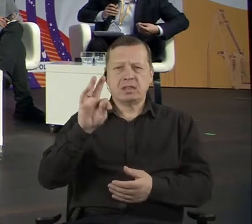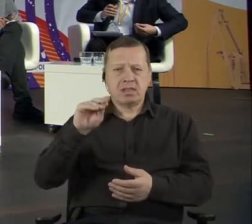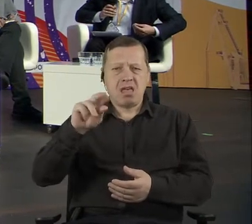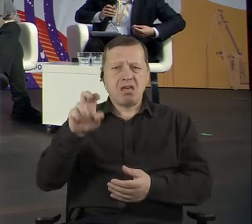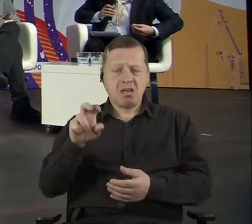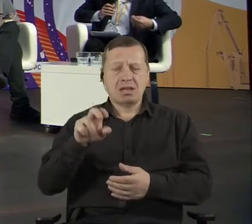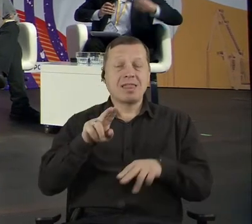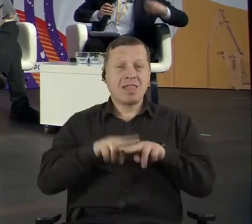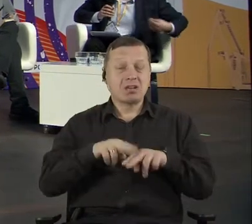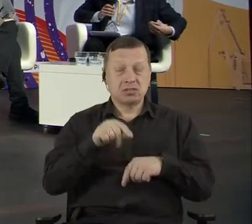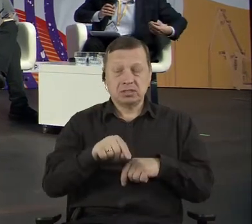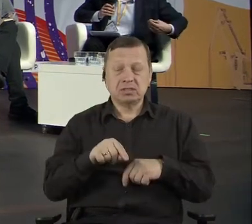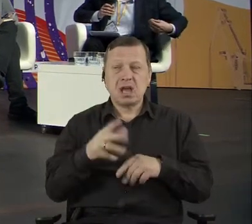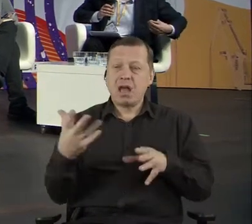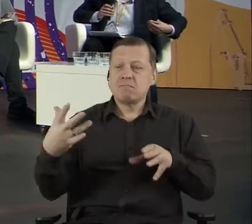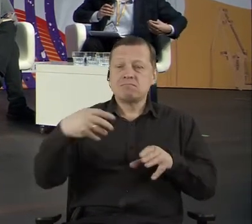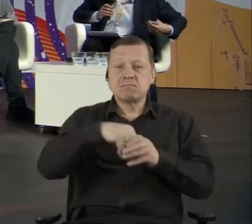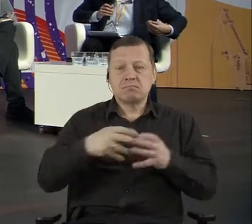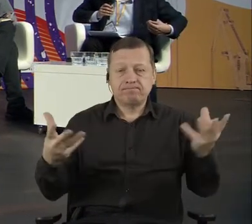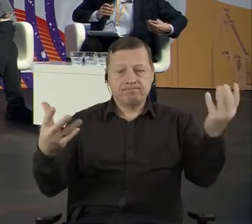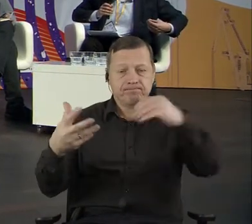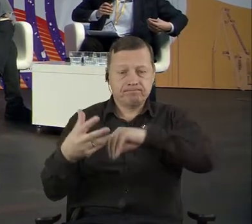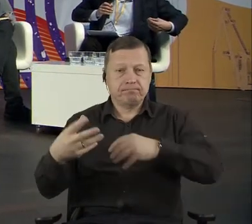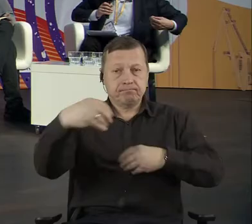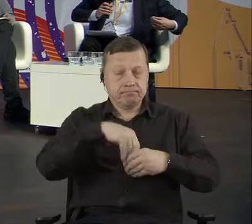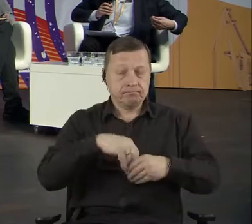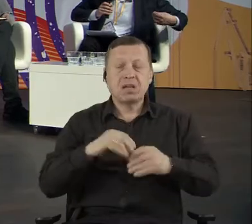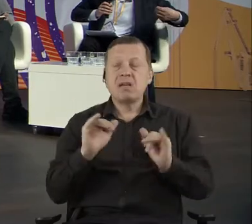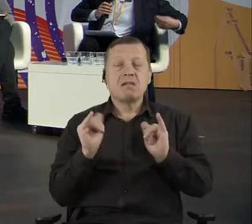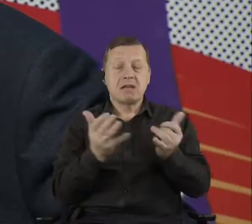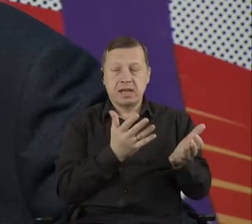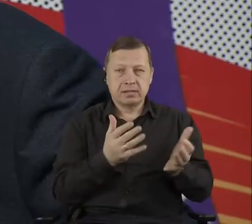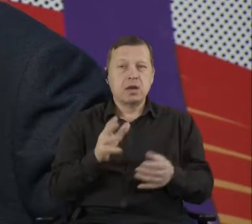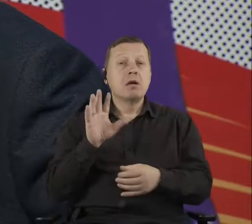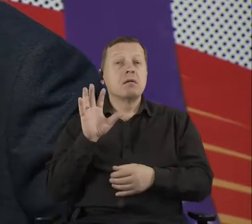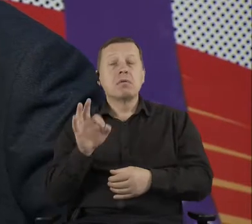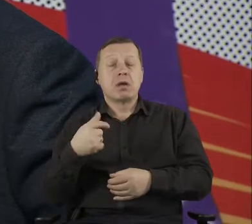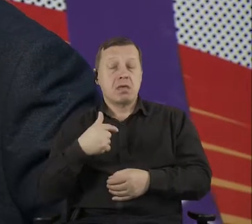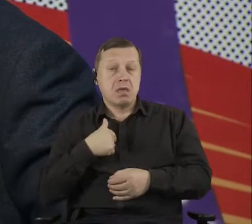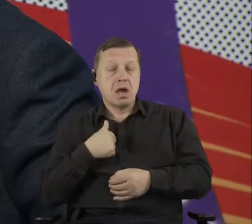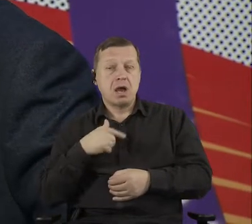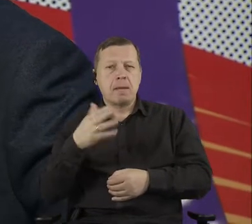printed media person who used to work in a broadcast media. So, you know, like, it's an environment of